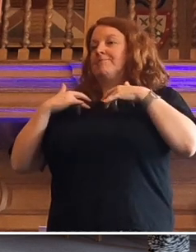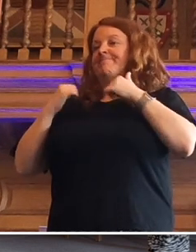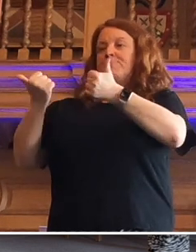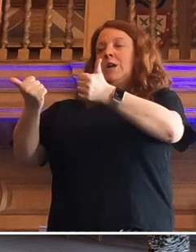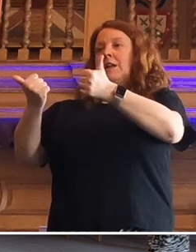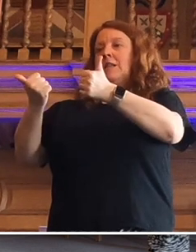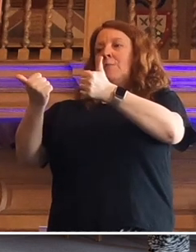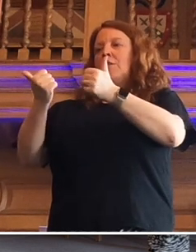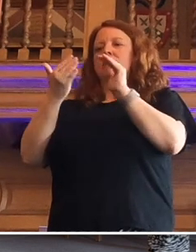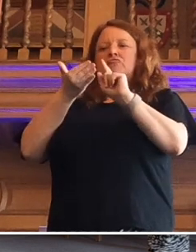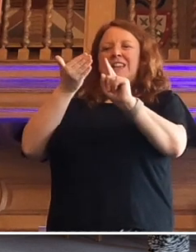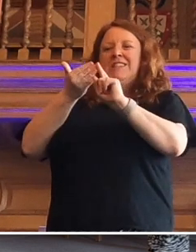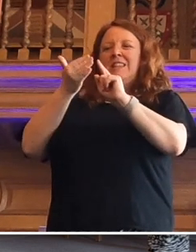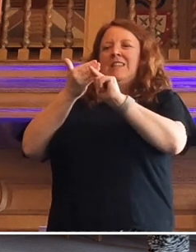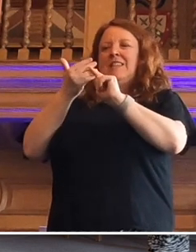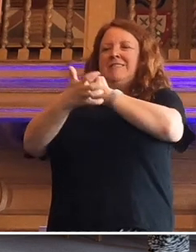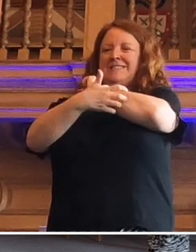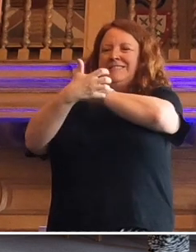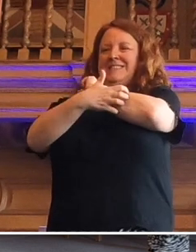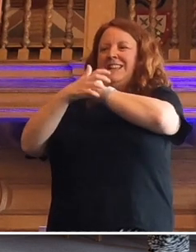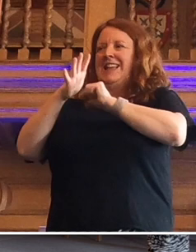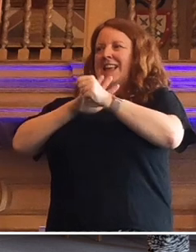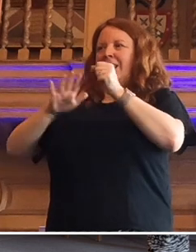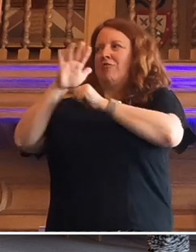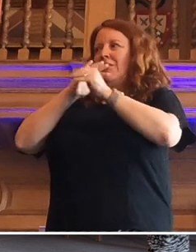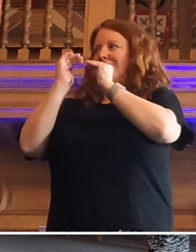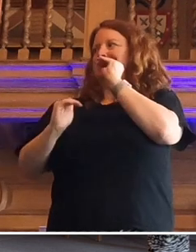the deprivation, the greater the effort that is needed.